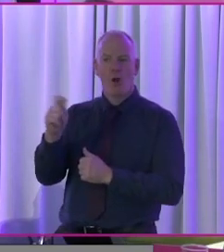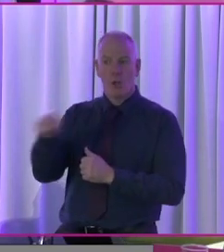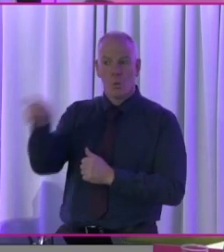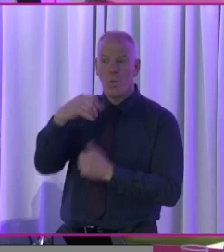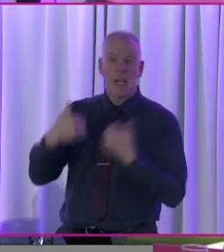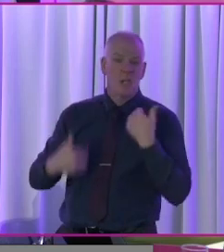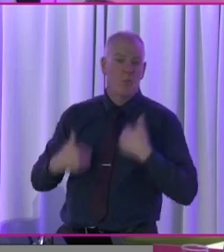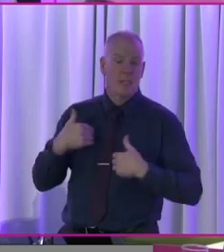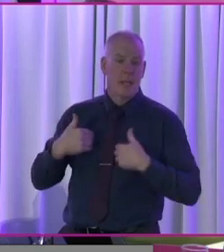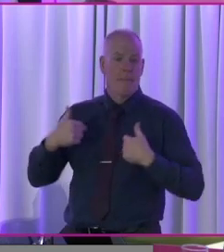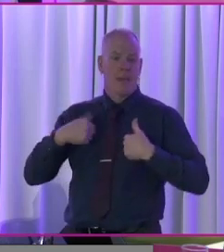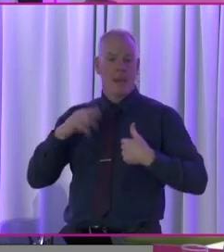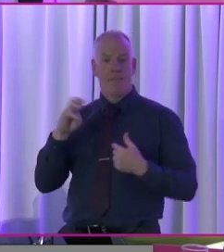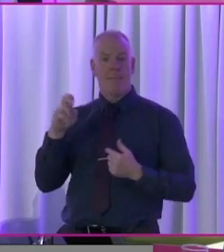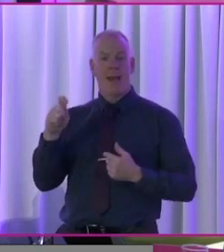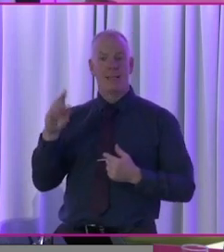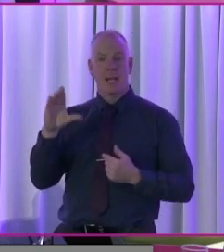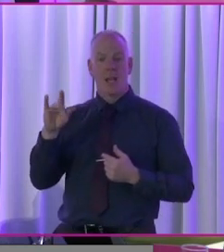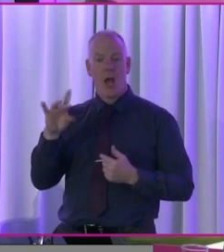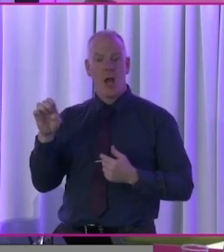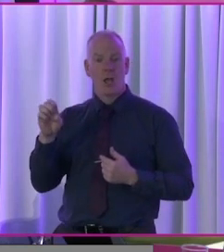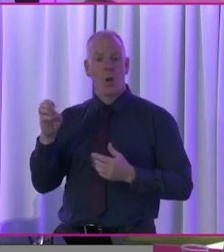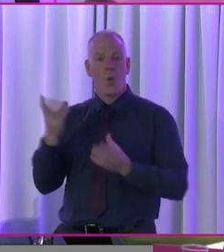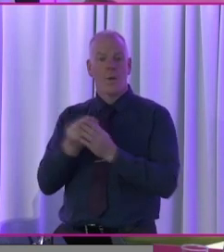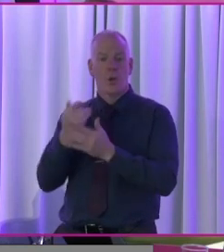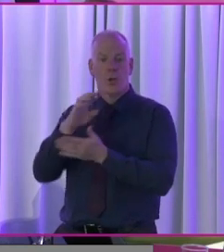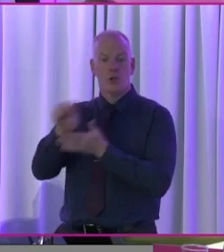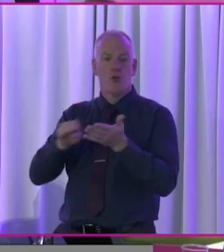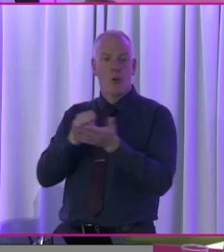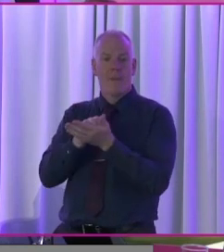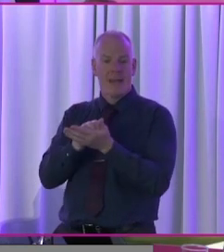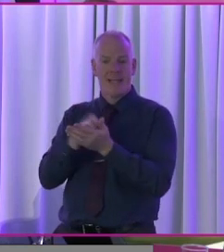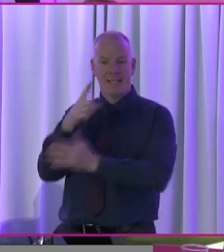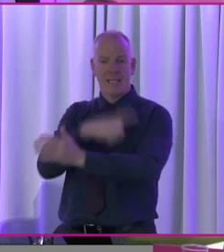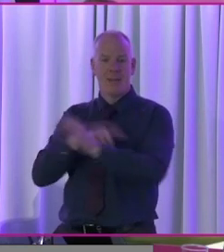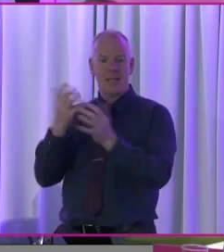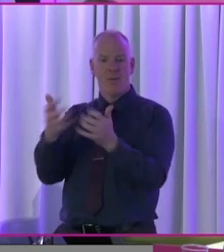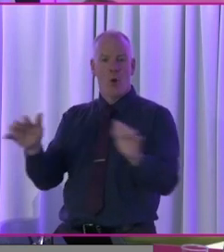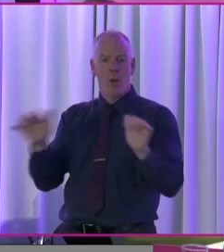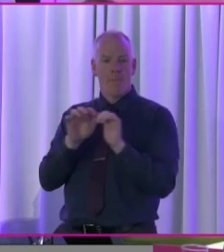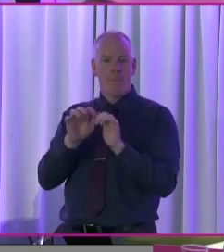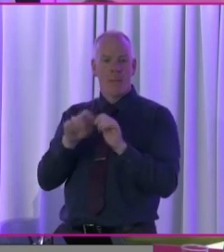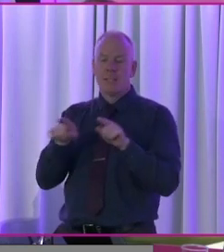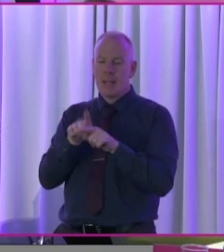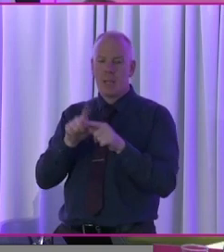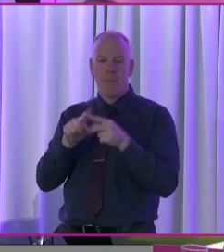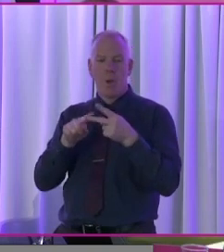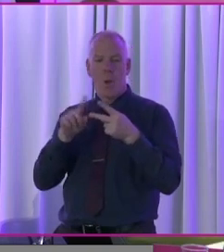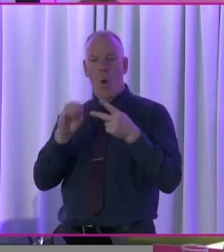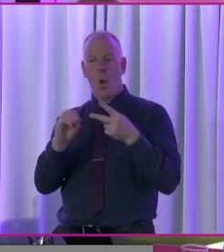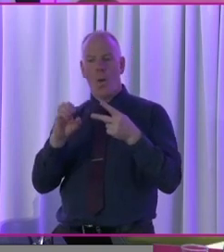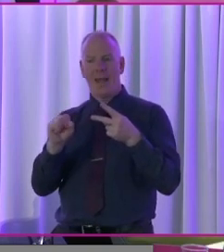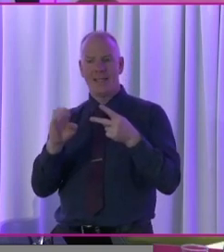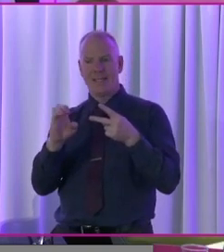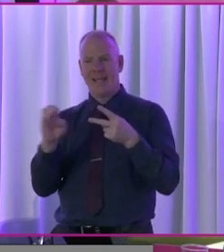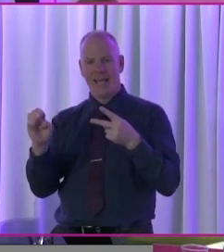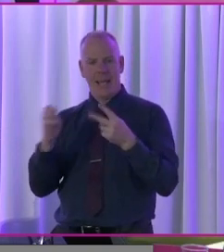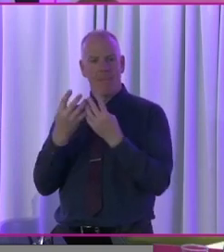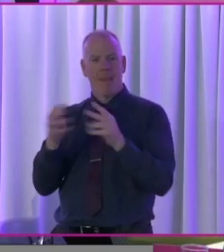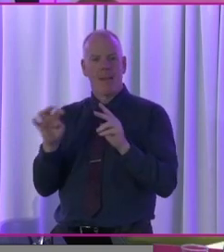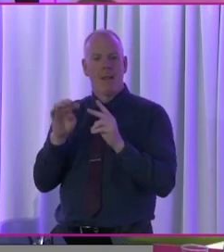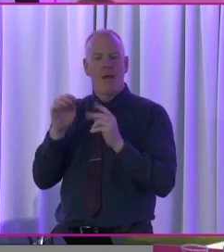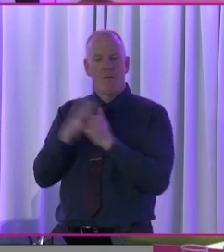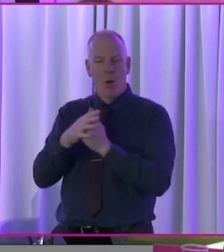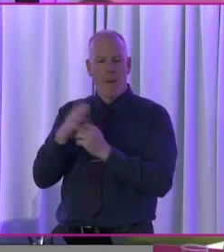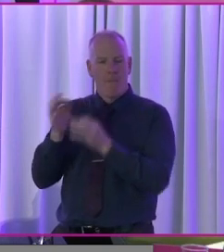the room. Um, I'm Pat Clark. I'm with the European Disability Forum, but I also serve on an OSCE panel on political